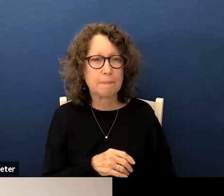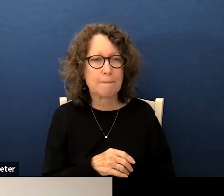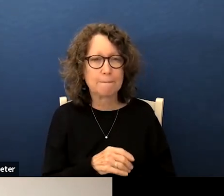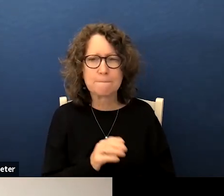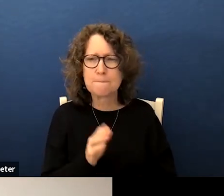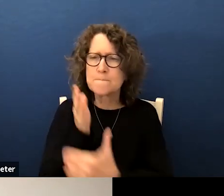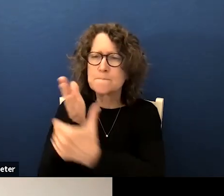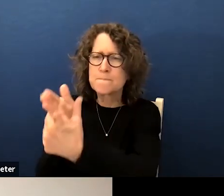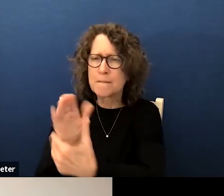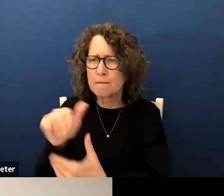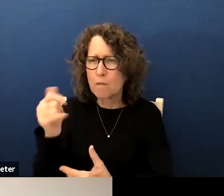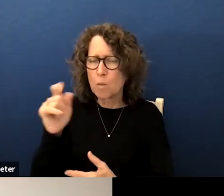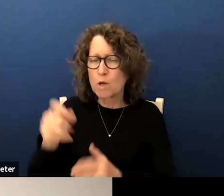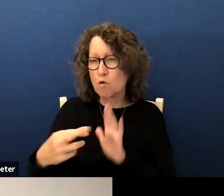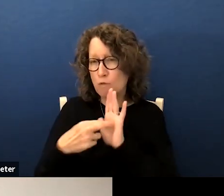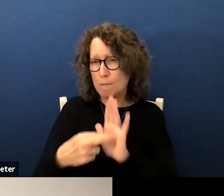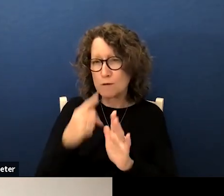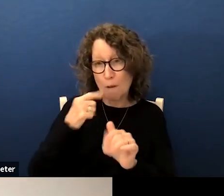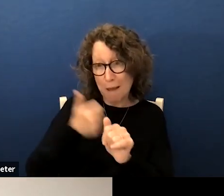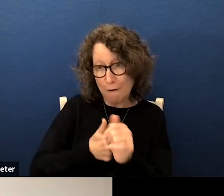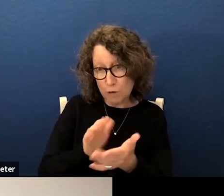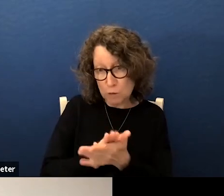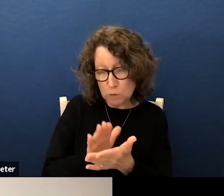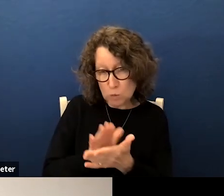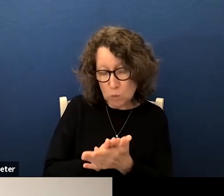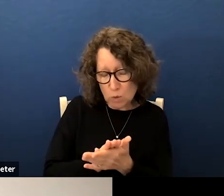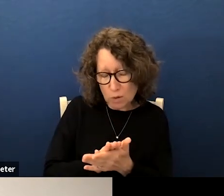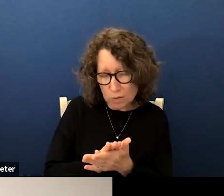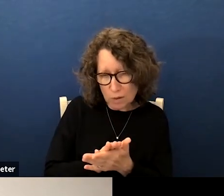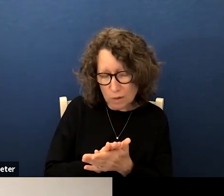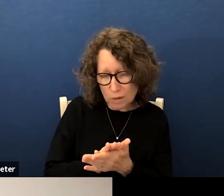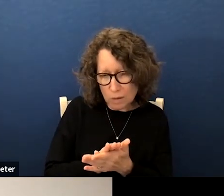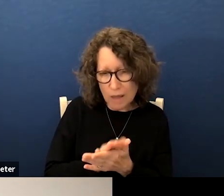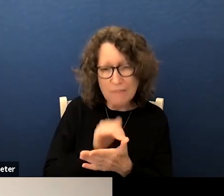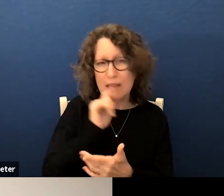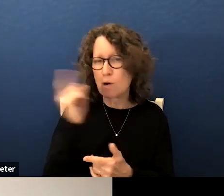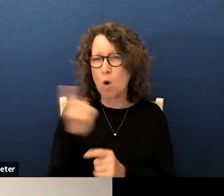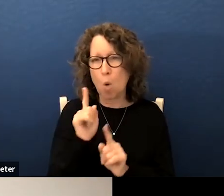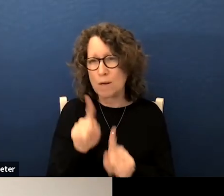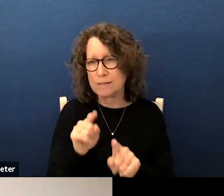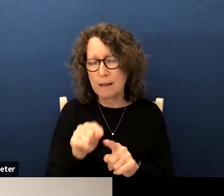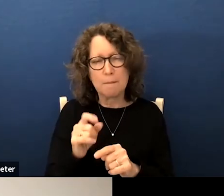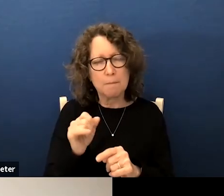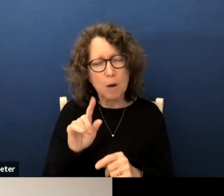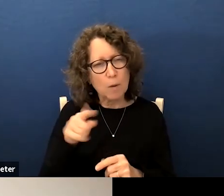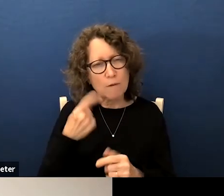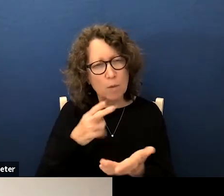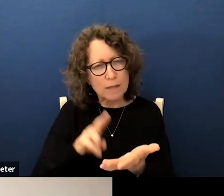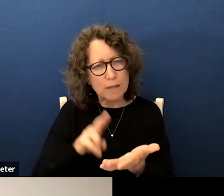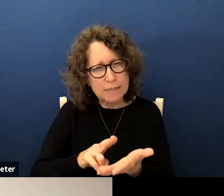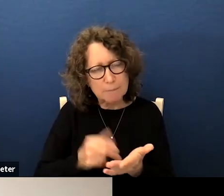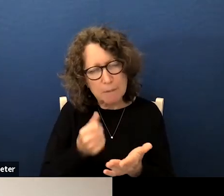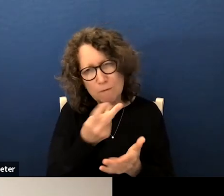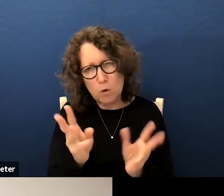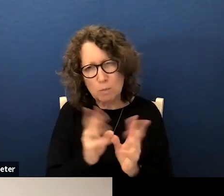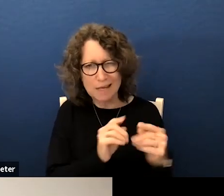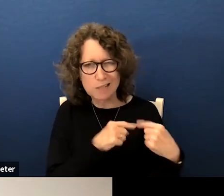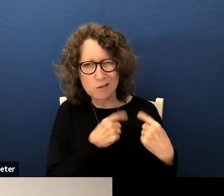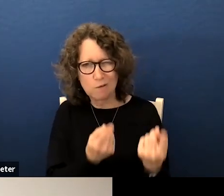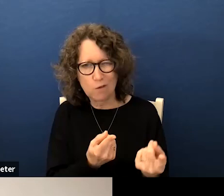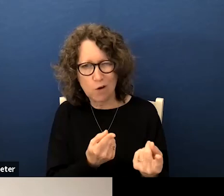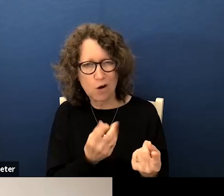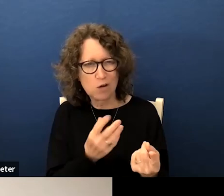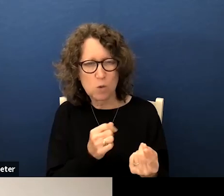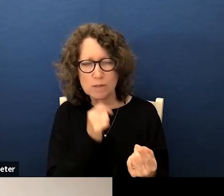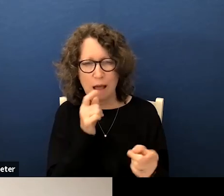question we have representatives from every school they don't always make it but we've only set up a few meetings for the school year so